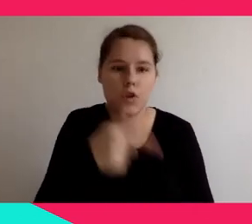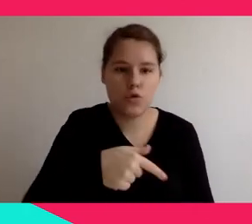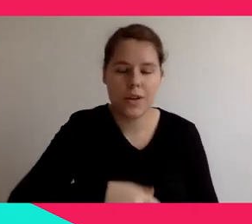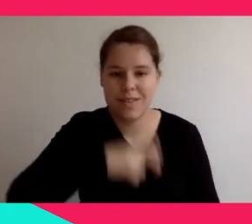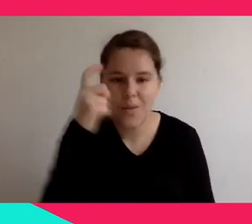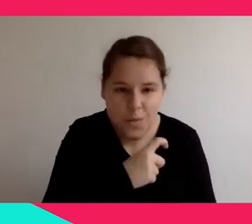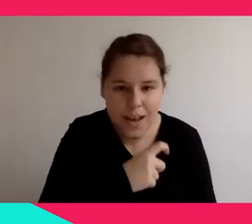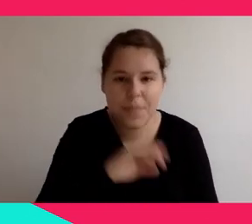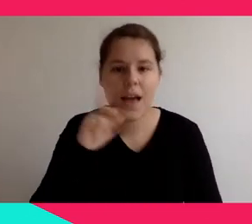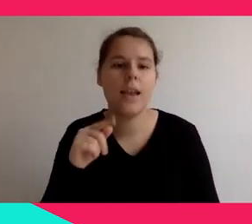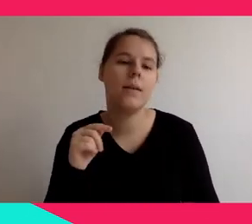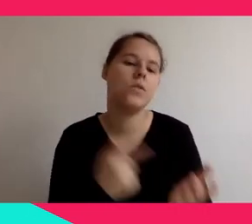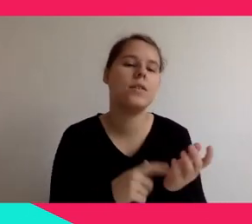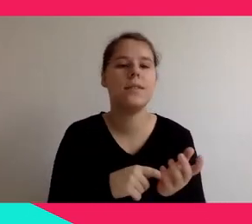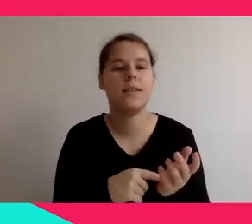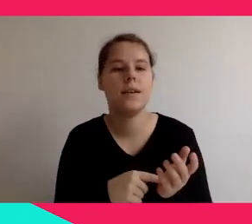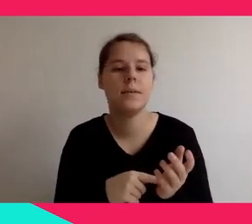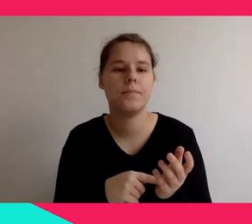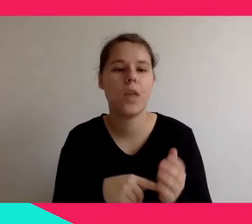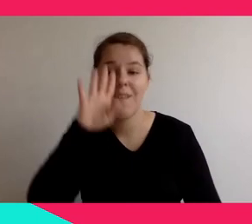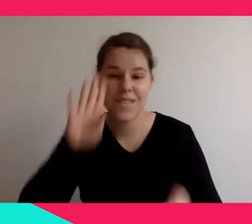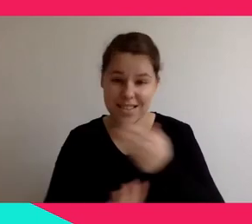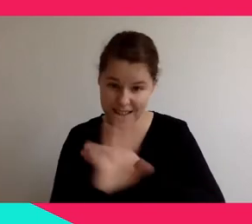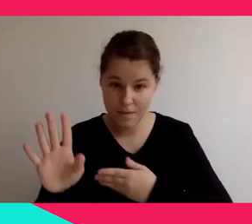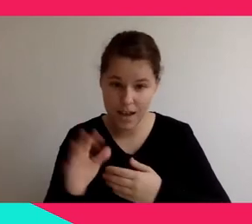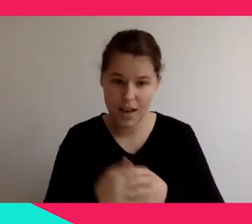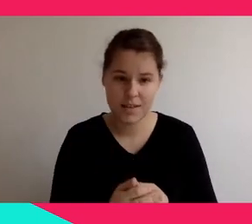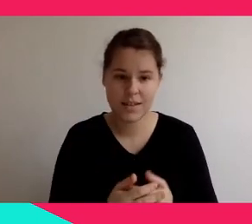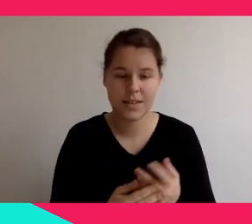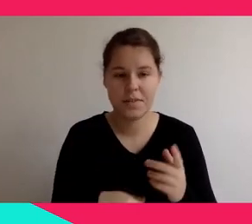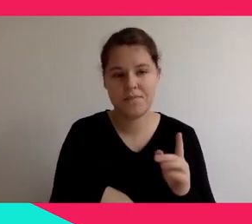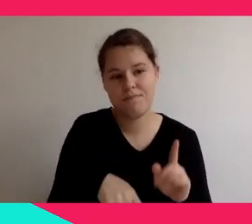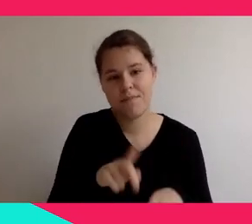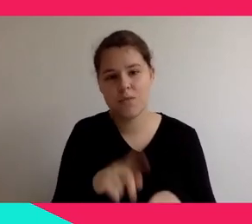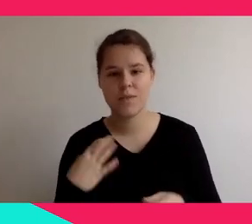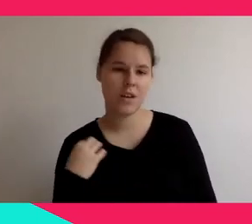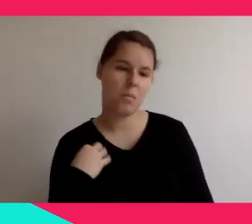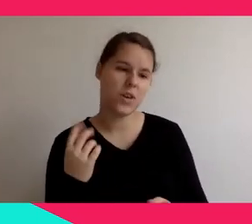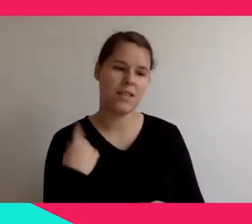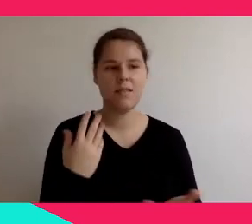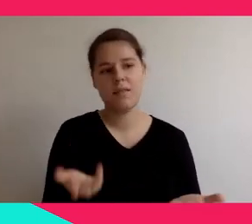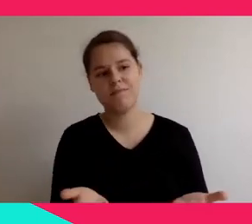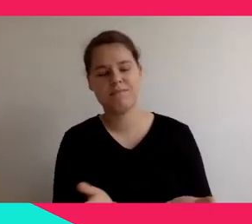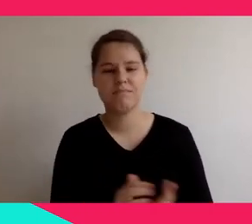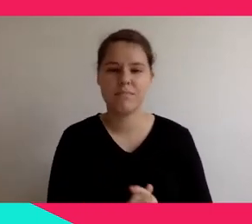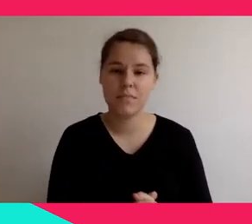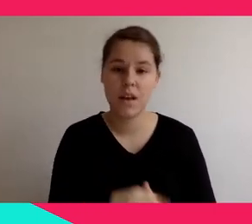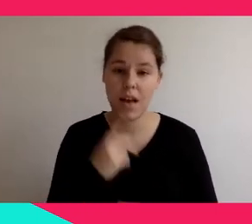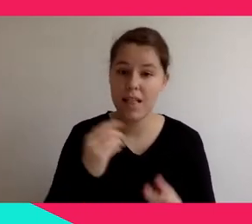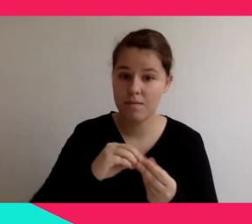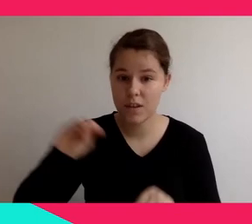to apprehend or work of art. But most of the time, it has not been really a choice by the museum,